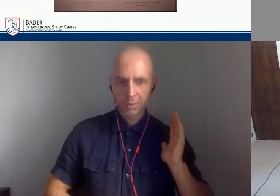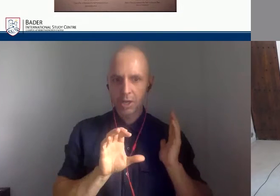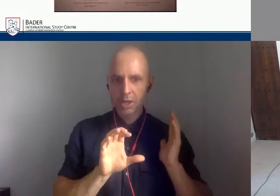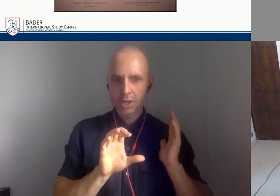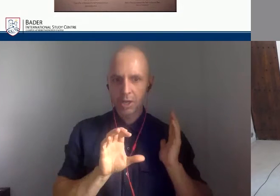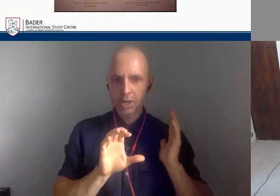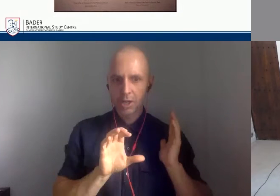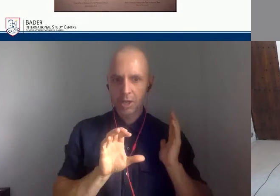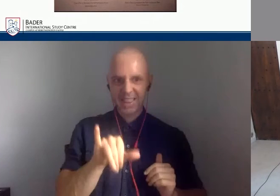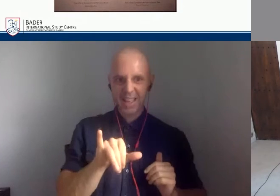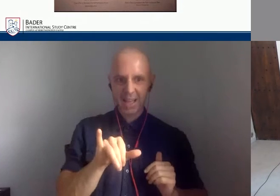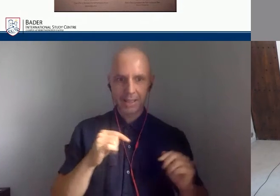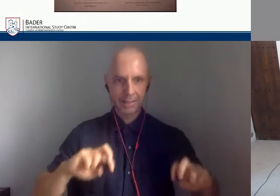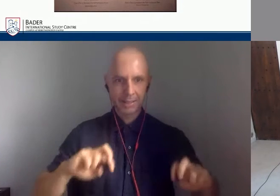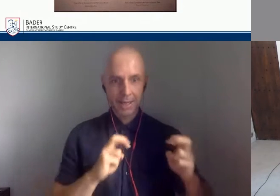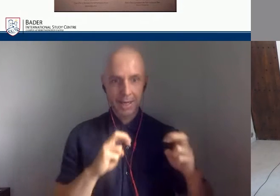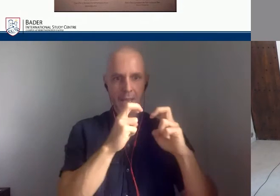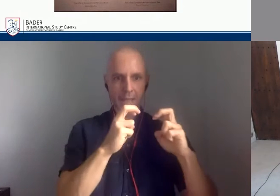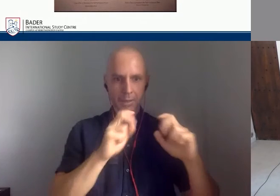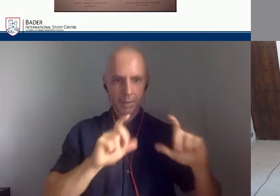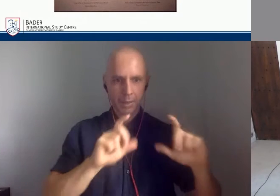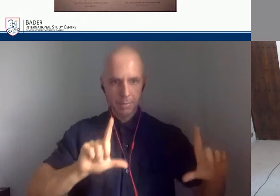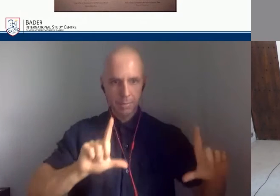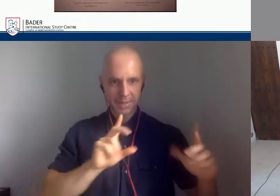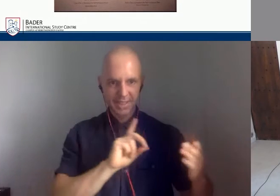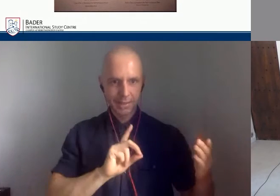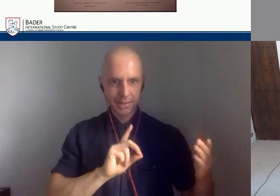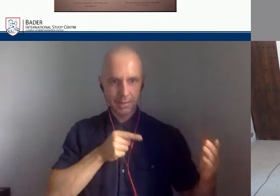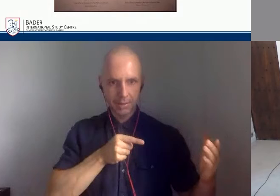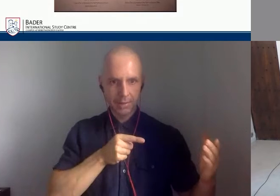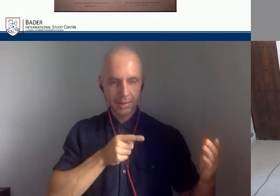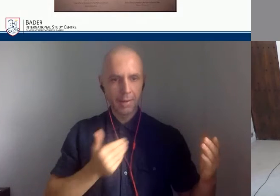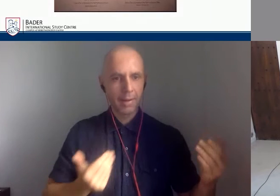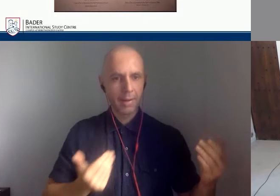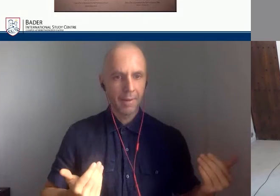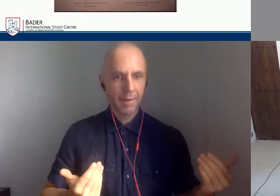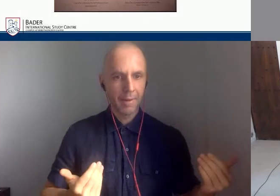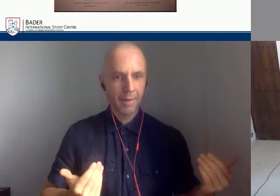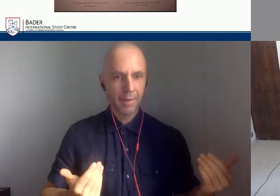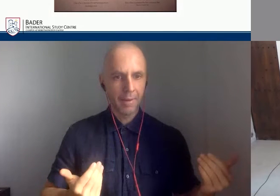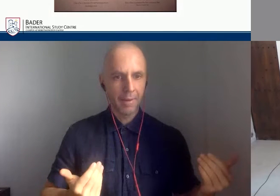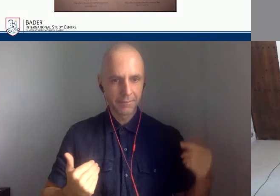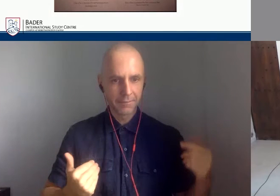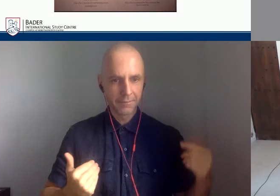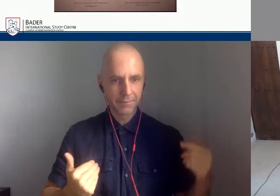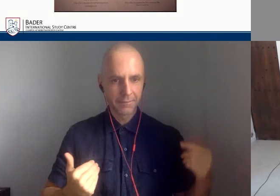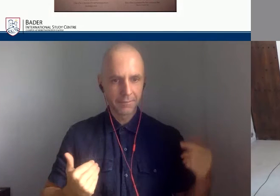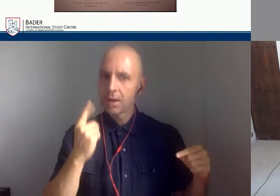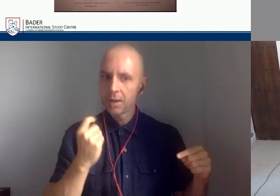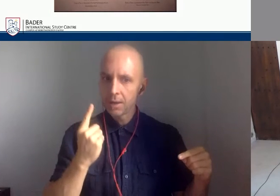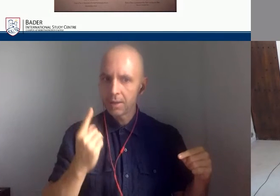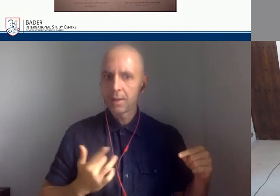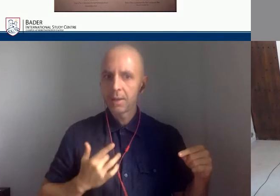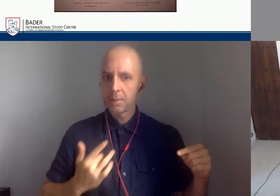this particular version of the castle was around, there was also an impetus to be modern,